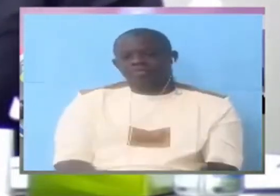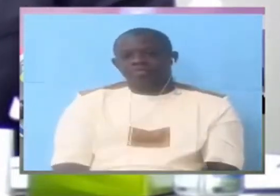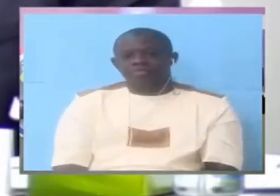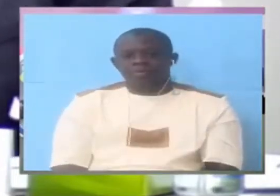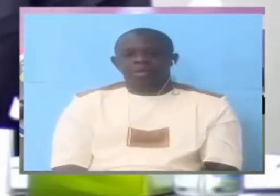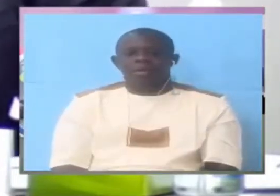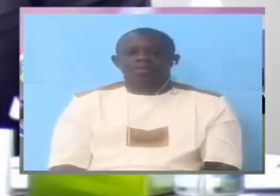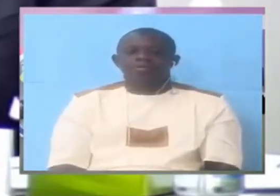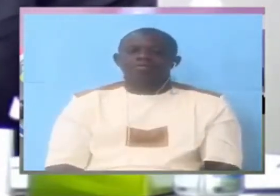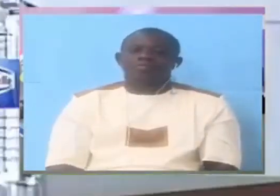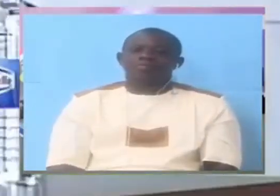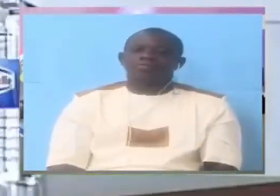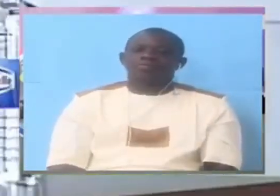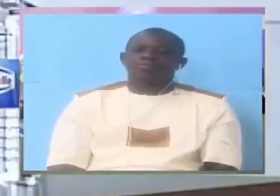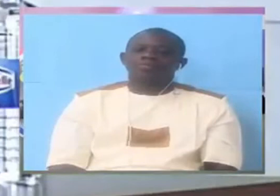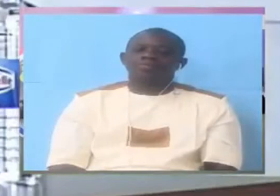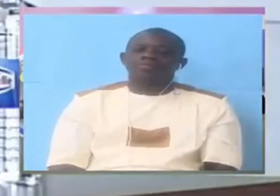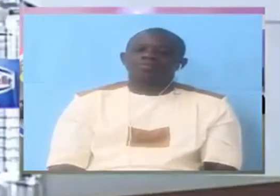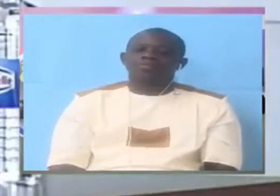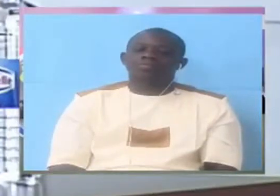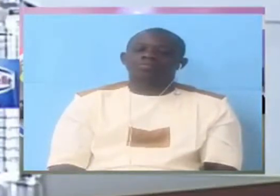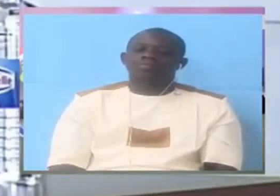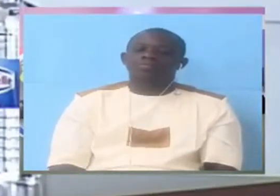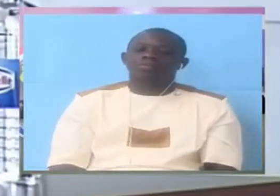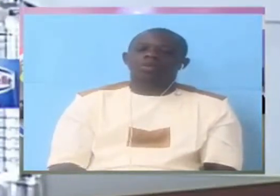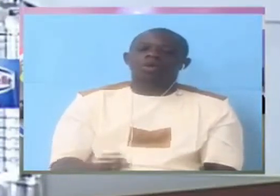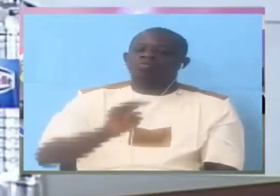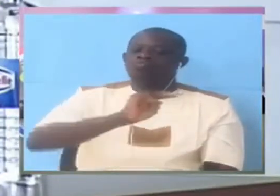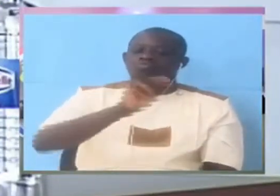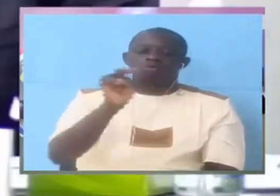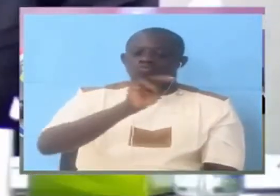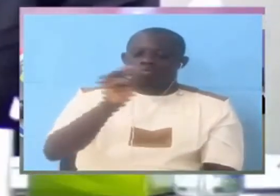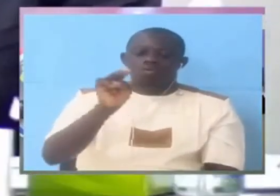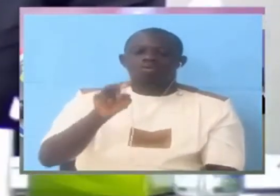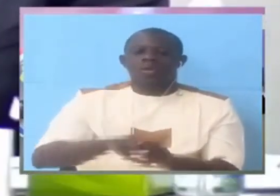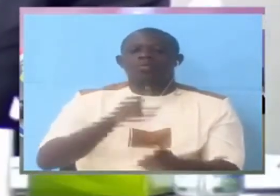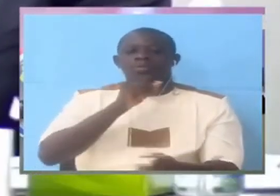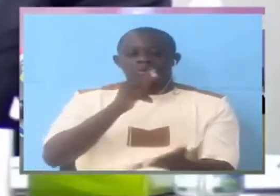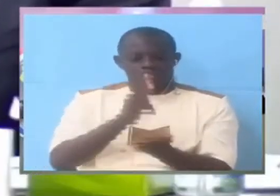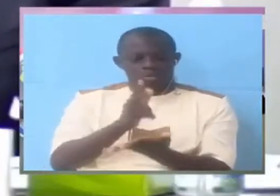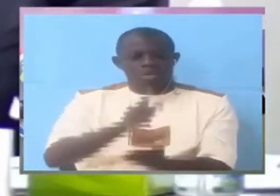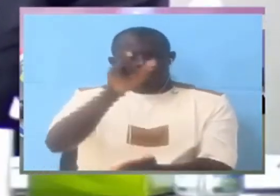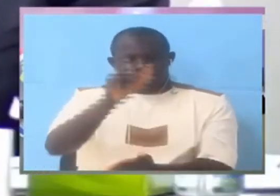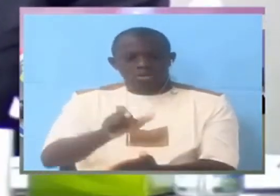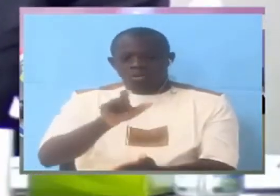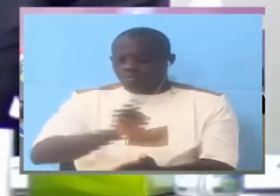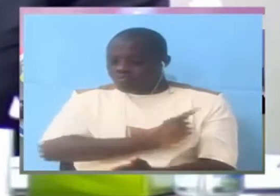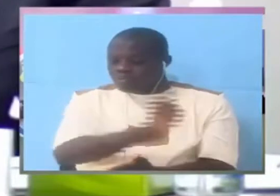mr. mr. witness mr. witness we have had enough evidence to